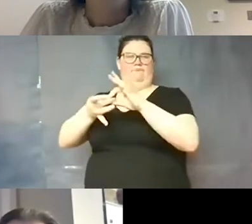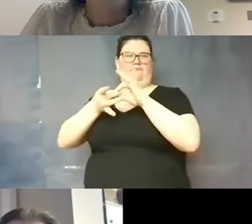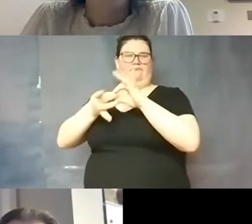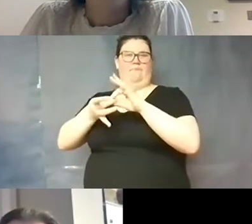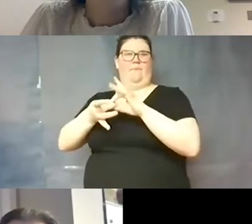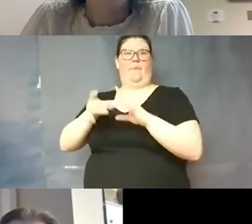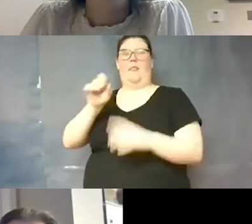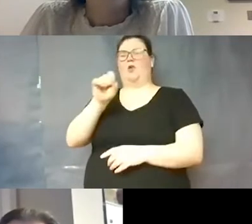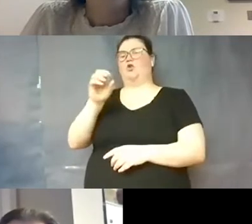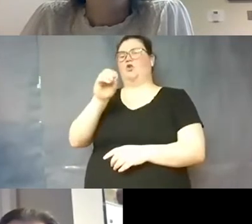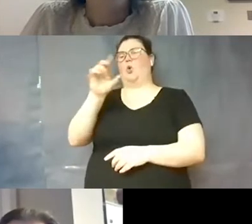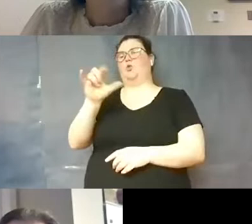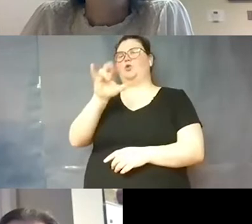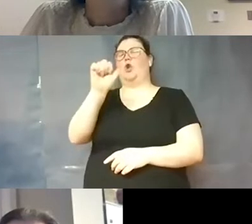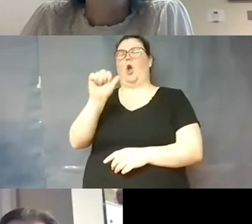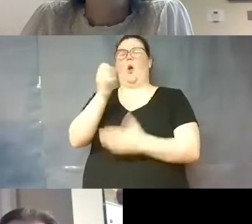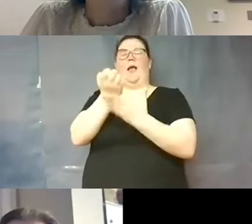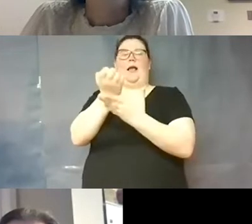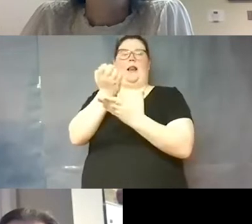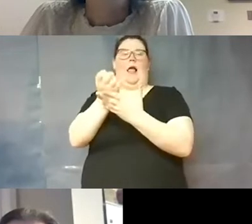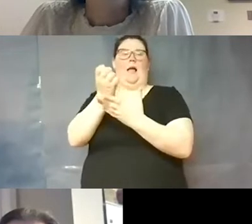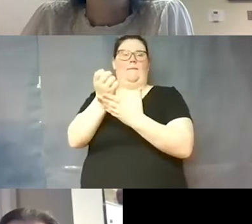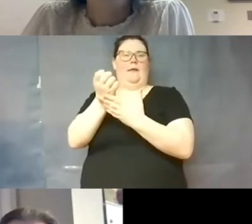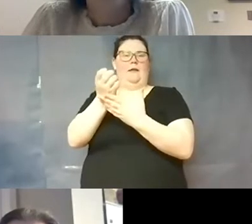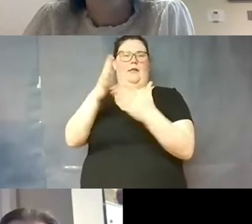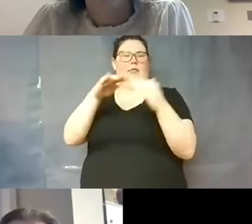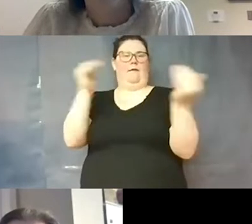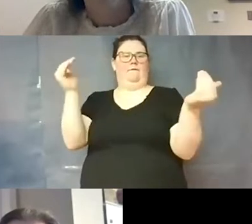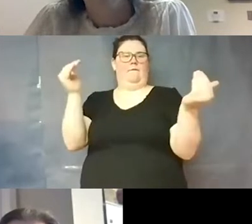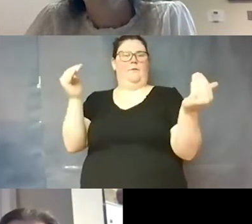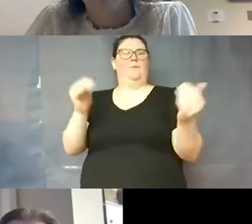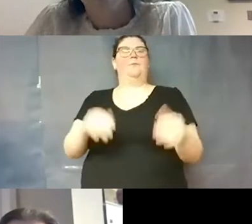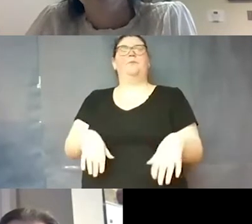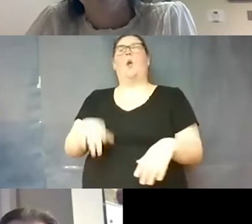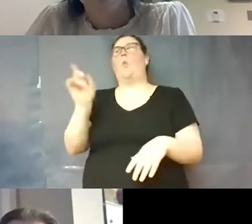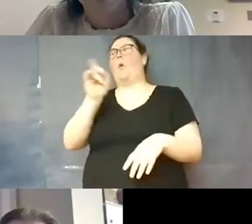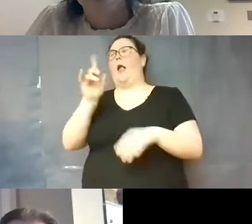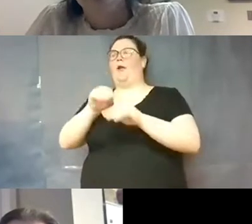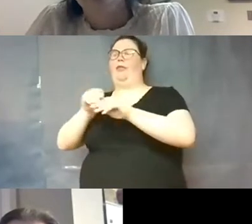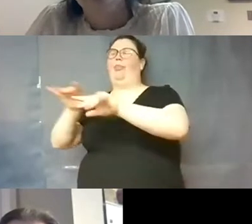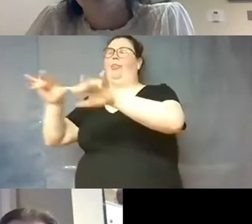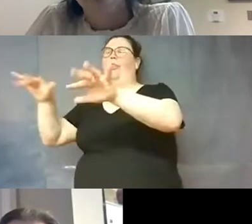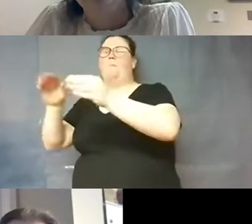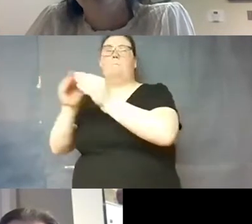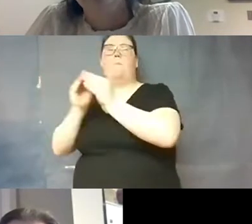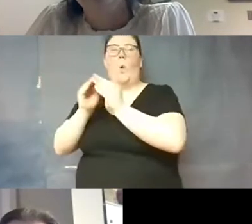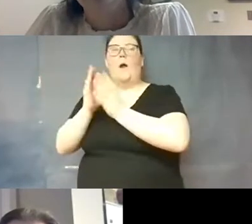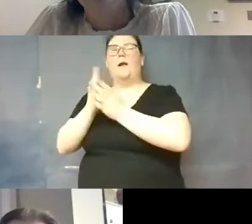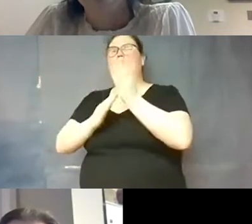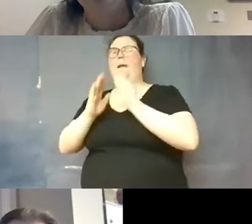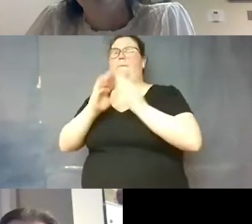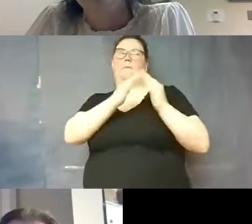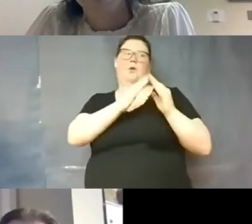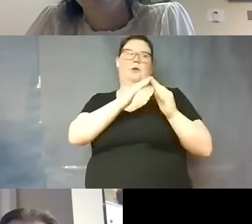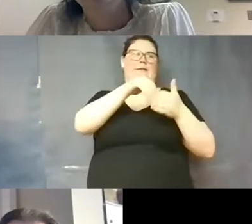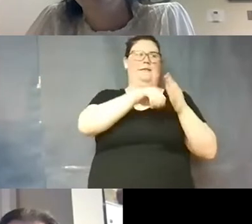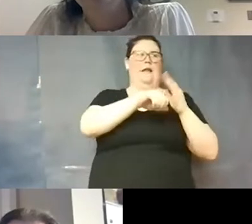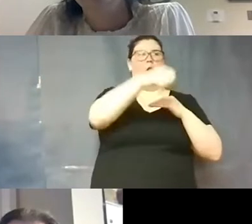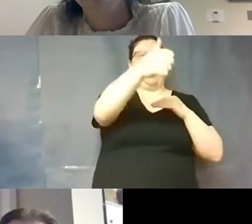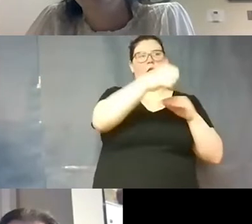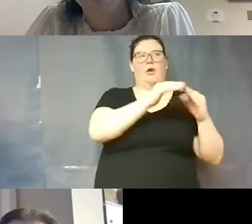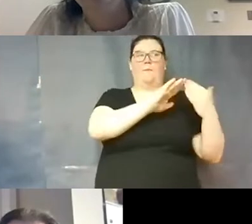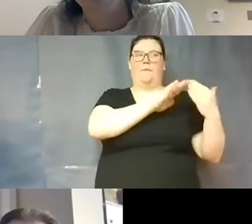status um where there's transmission happening more in some communities than in other communities